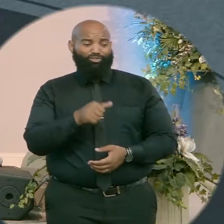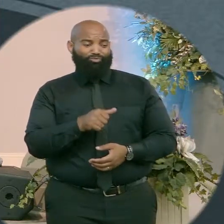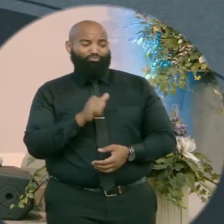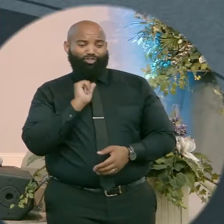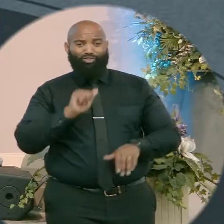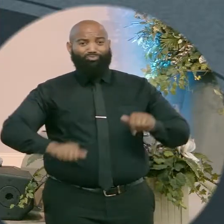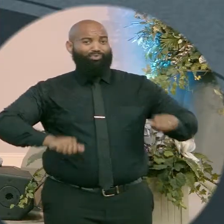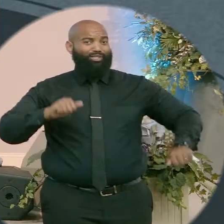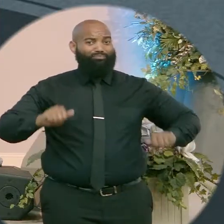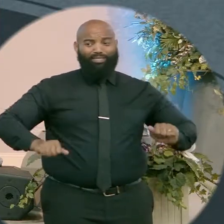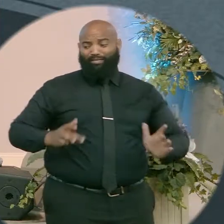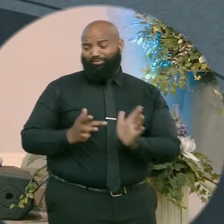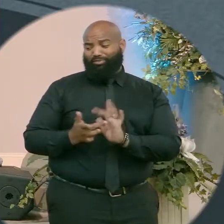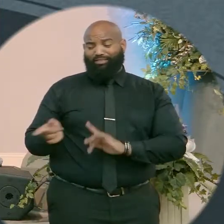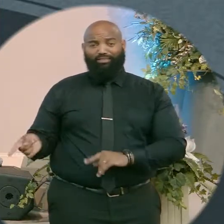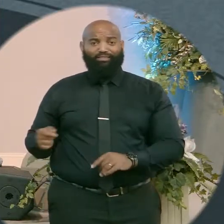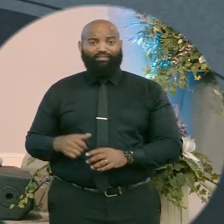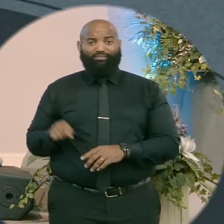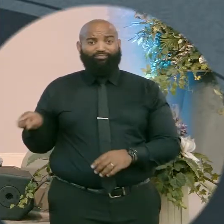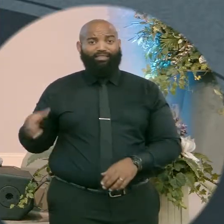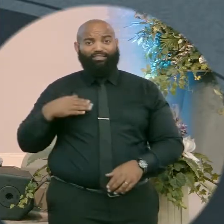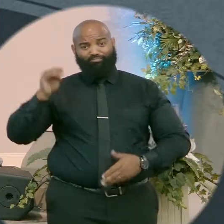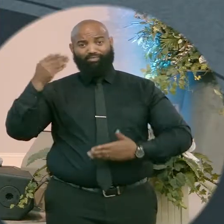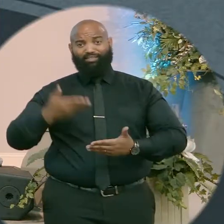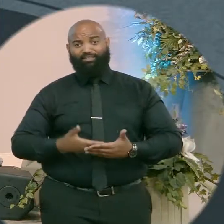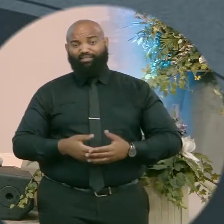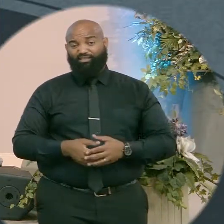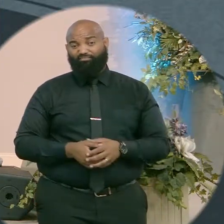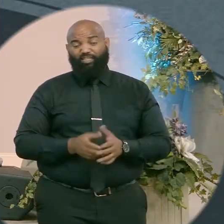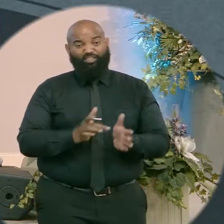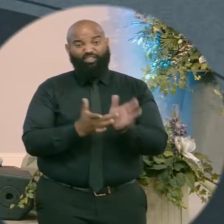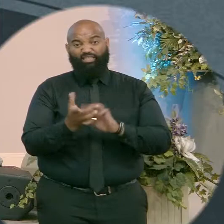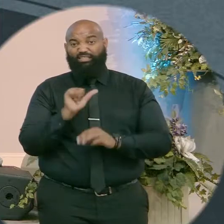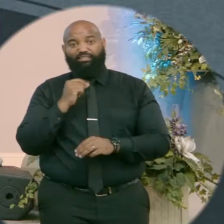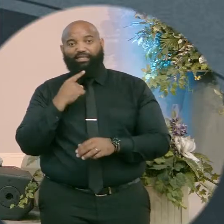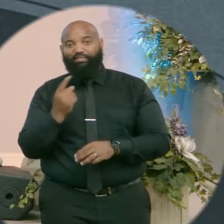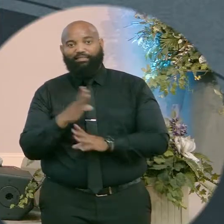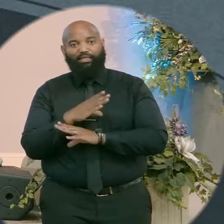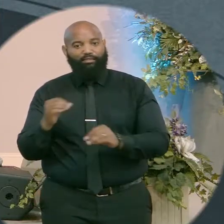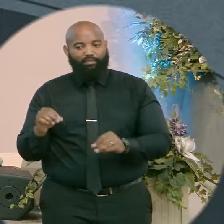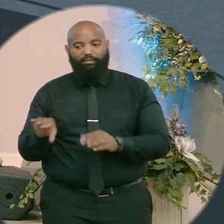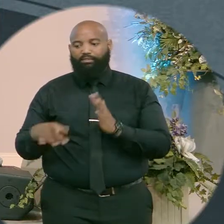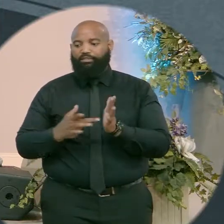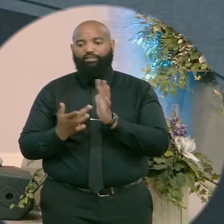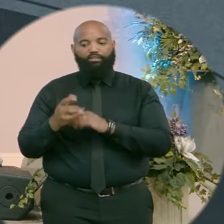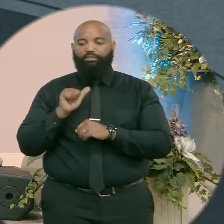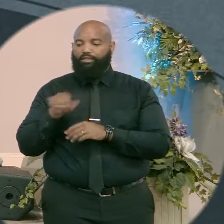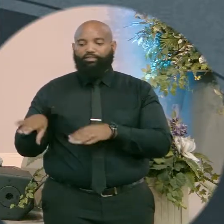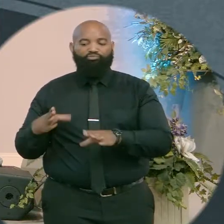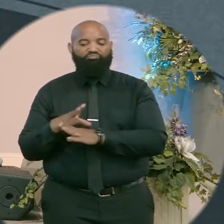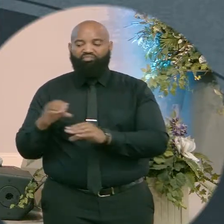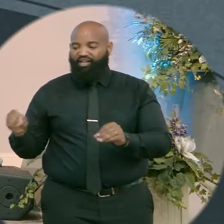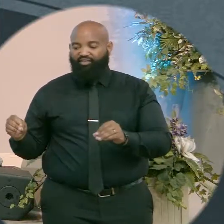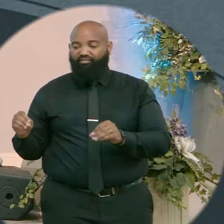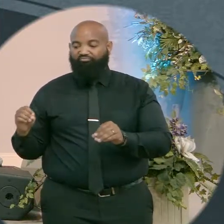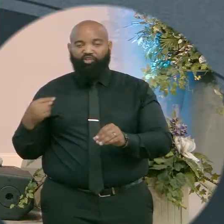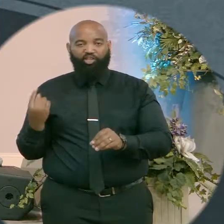Jesus hadn't said anything. He was just on assignment. But verse 12 is where this text gets good.